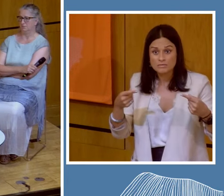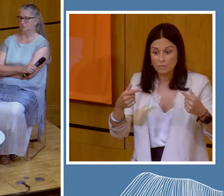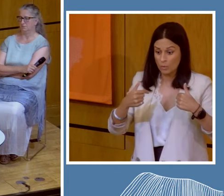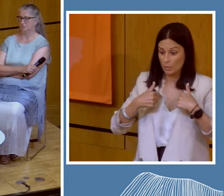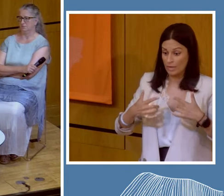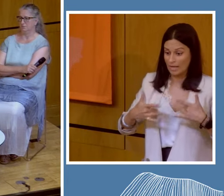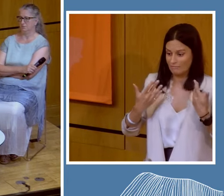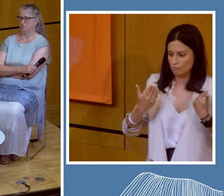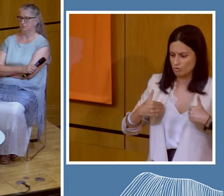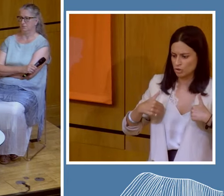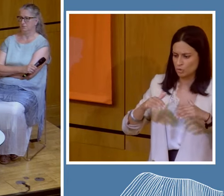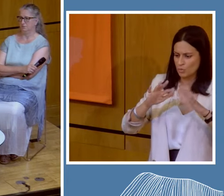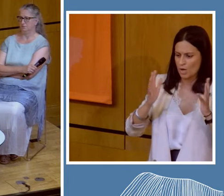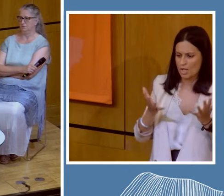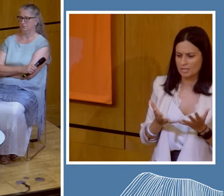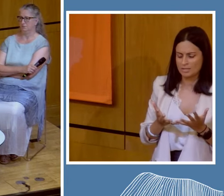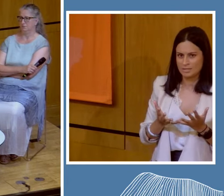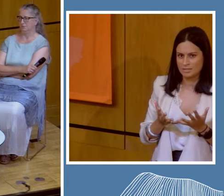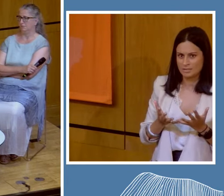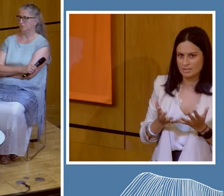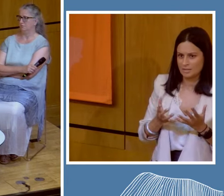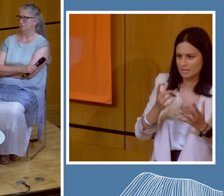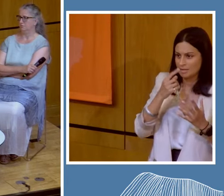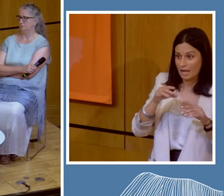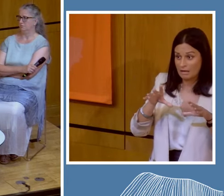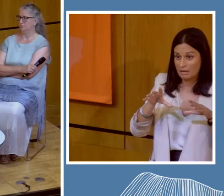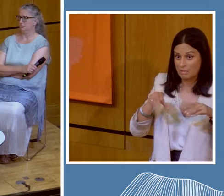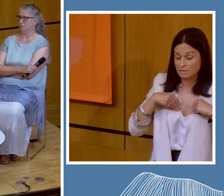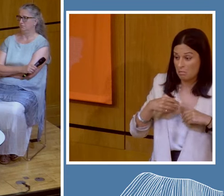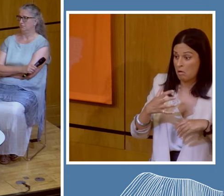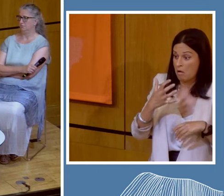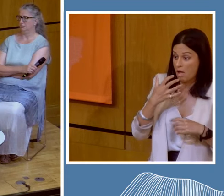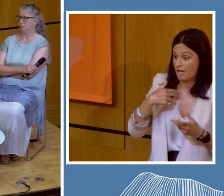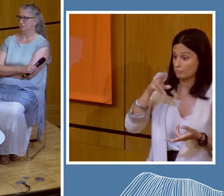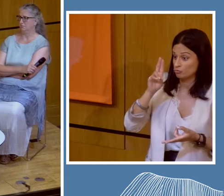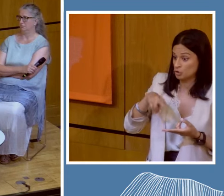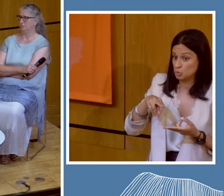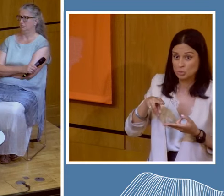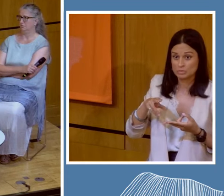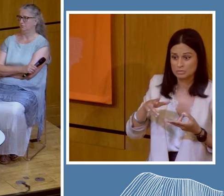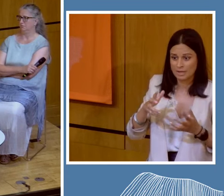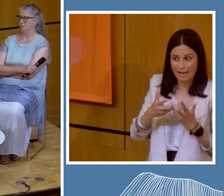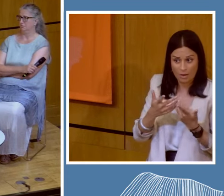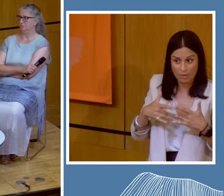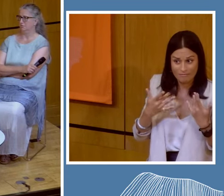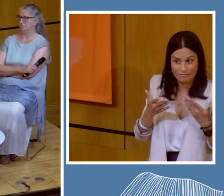living in the rich world to accepting that we have to reduce our standard of living?